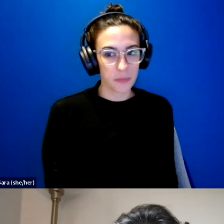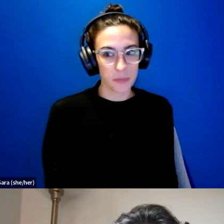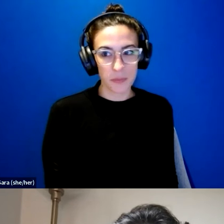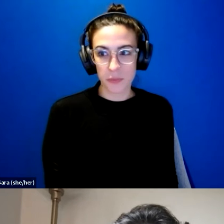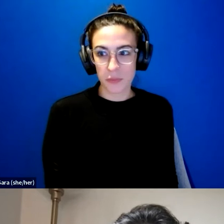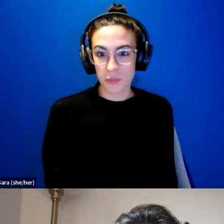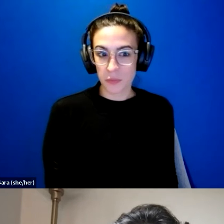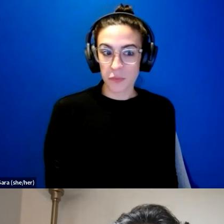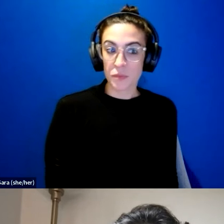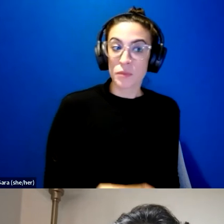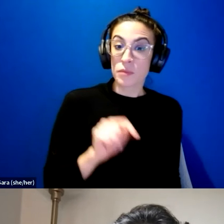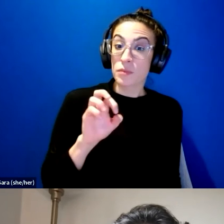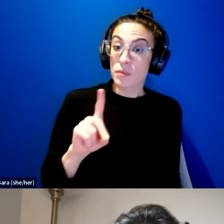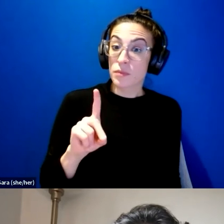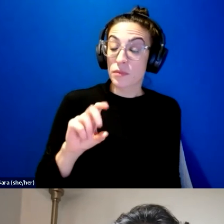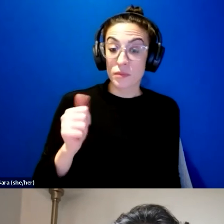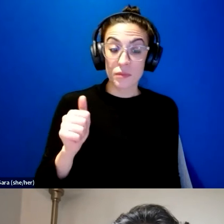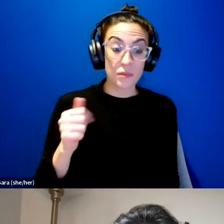Did anybody else have a question?